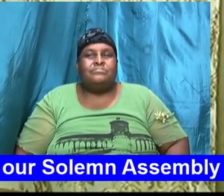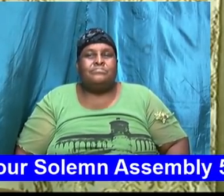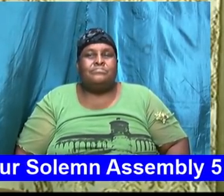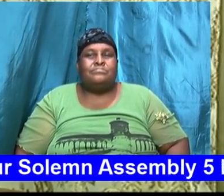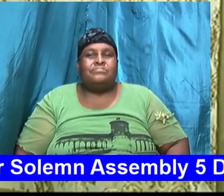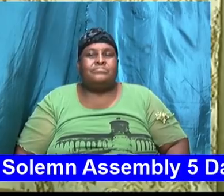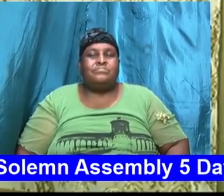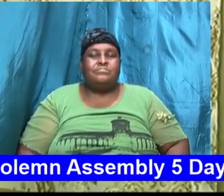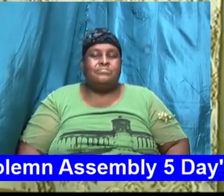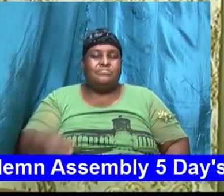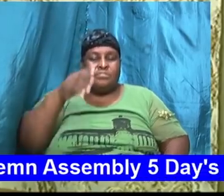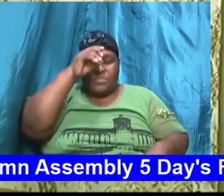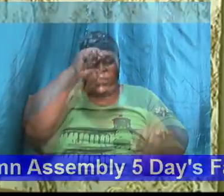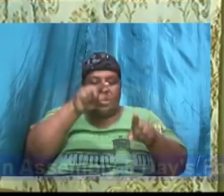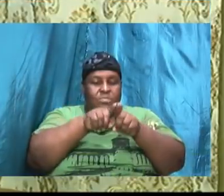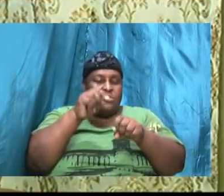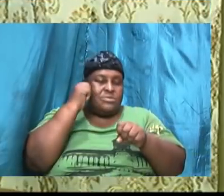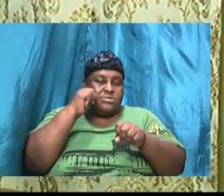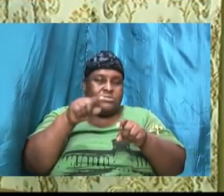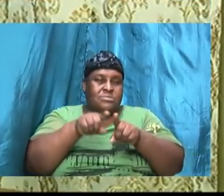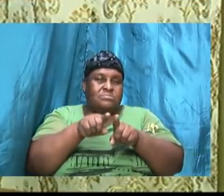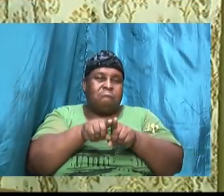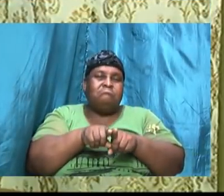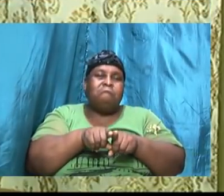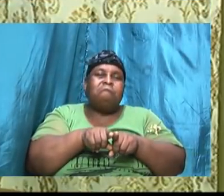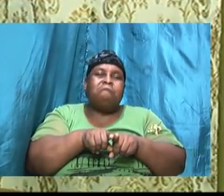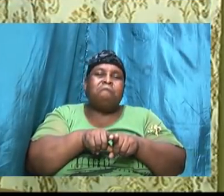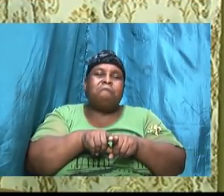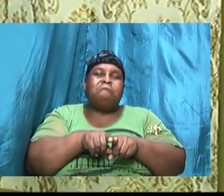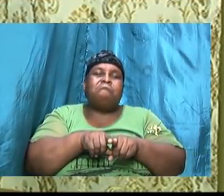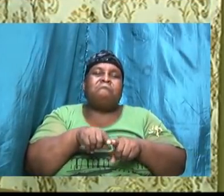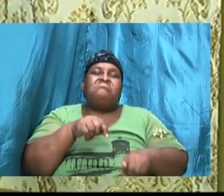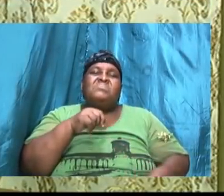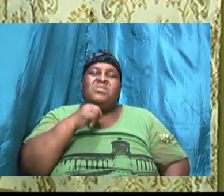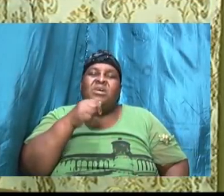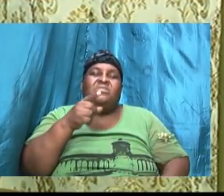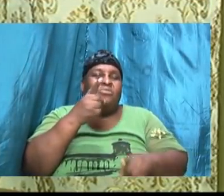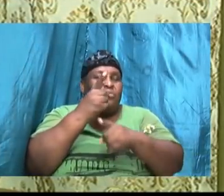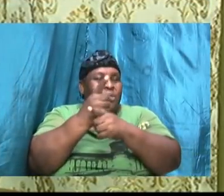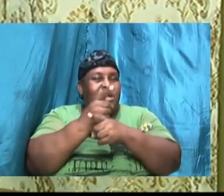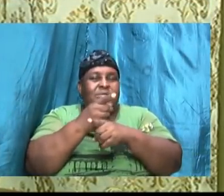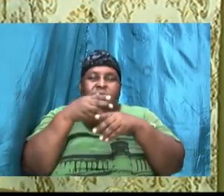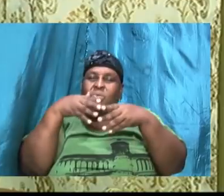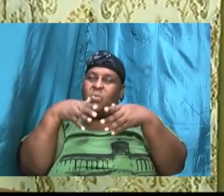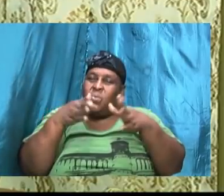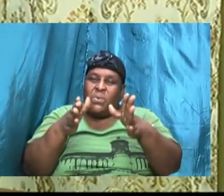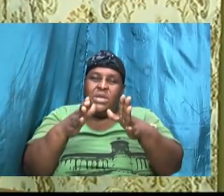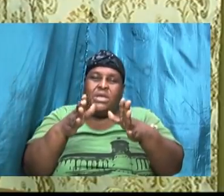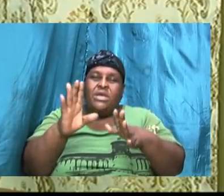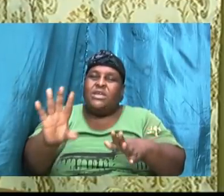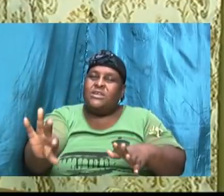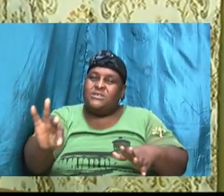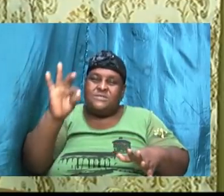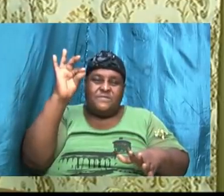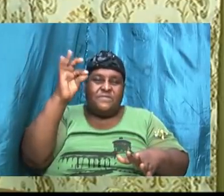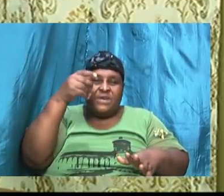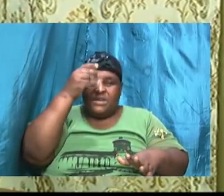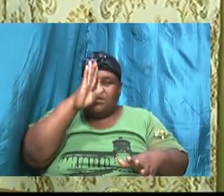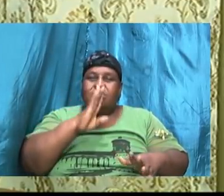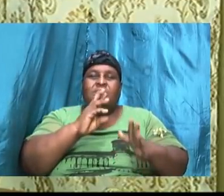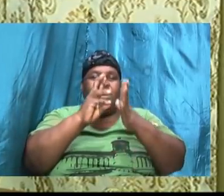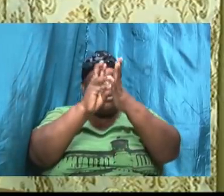and sisters I'm going to tell us that this is not an effective way to find the will of God